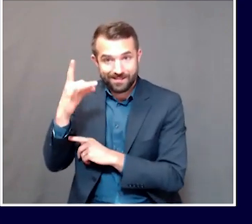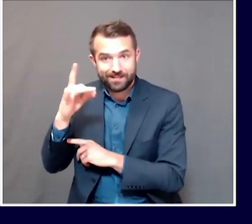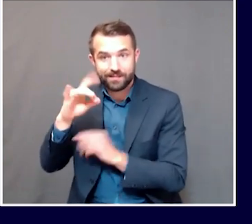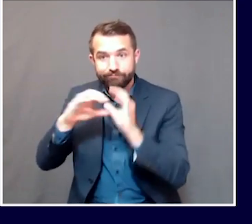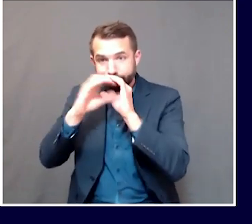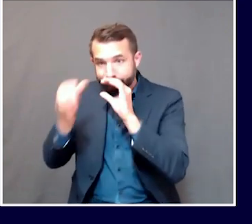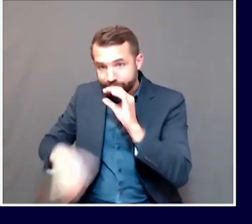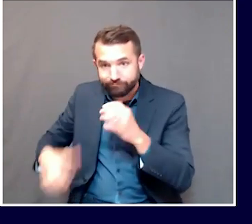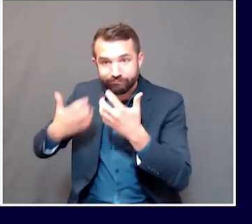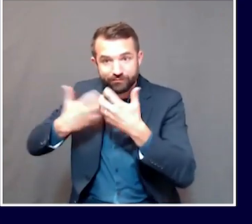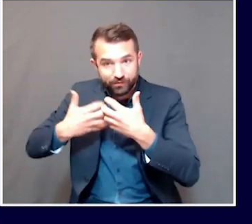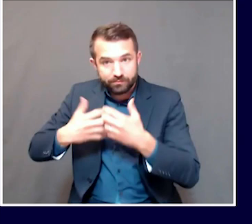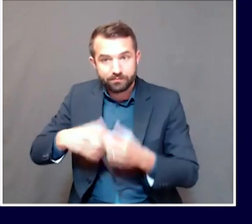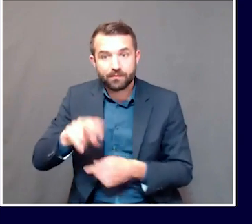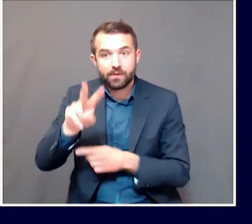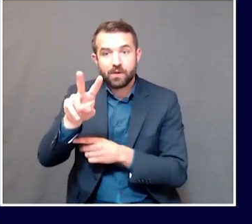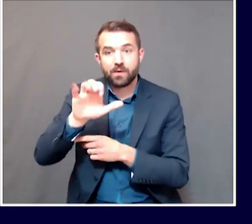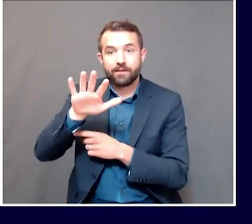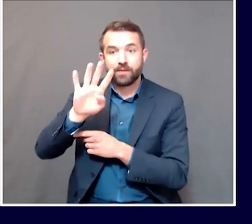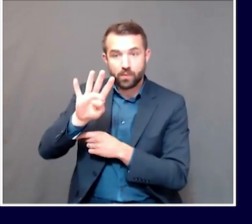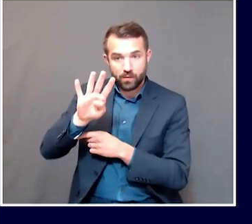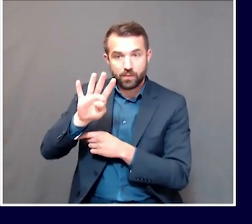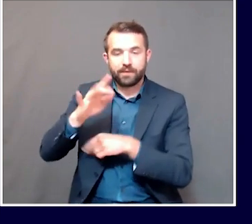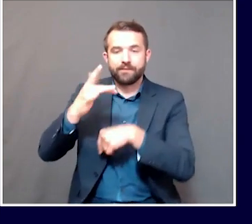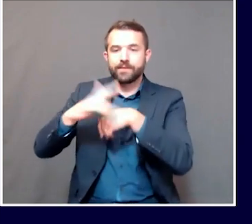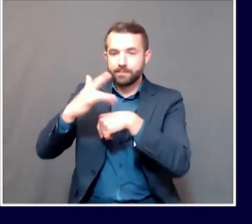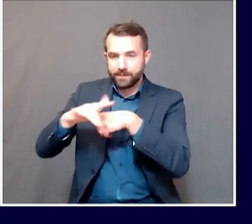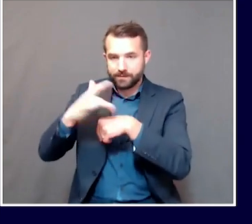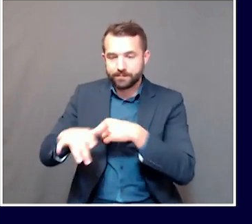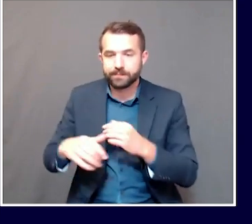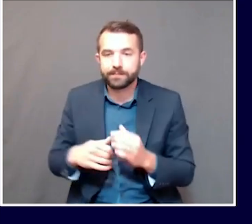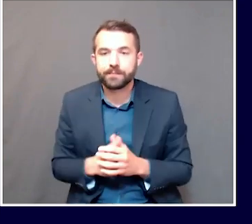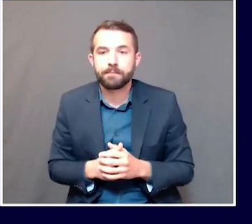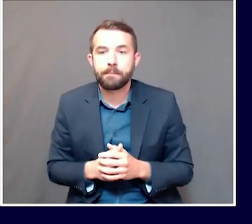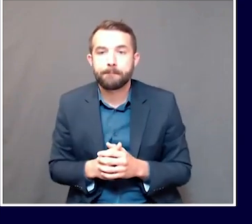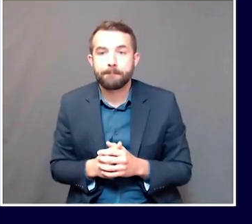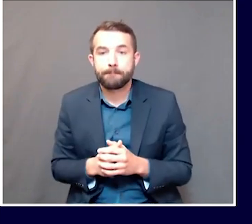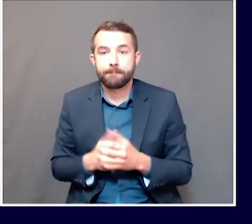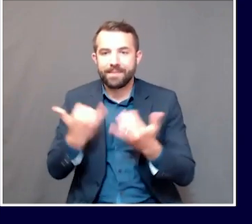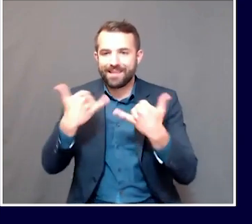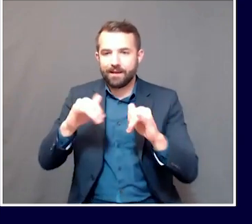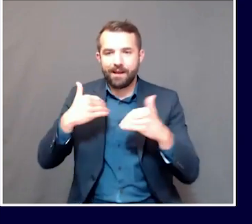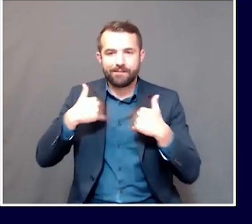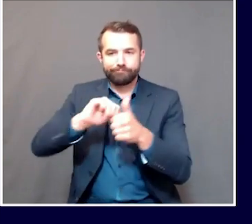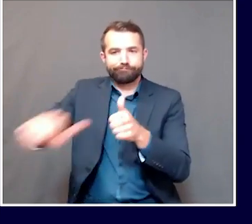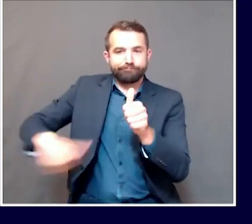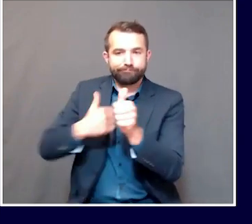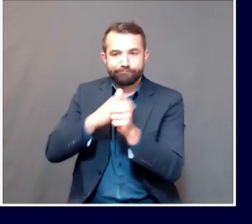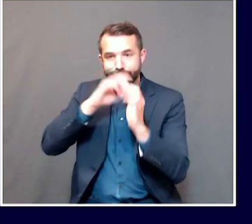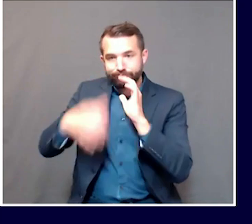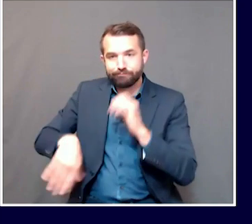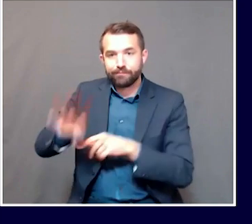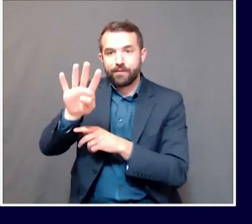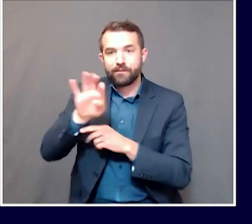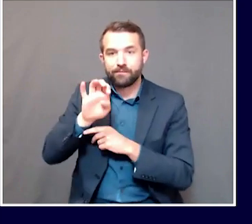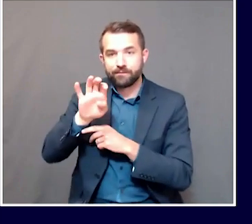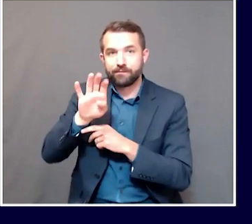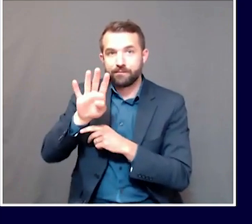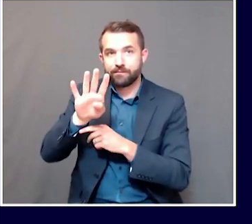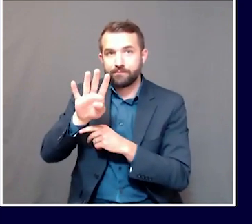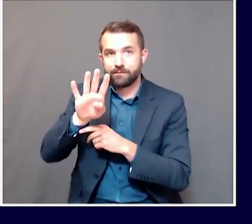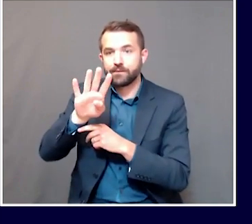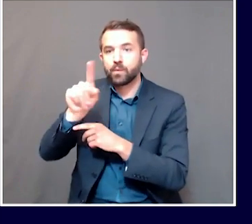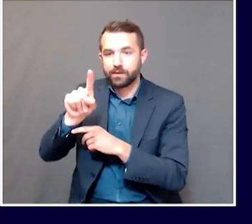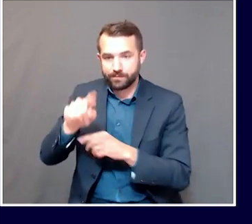which 254 are available, and there remain available 441 alternative ventilators.